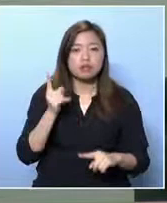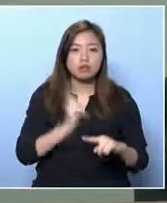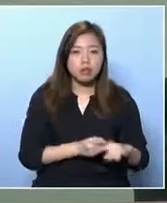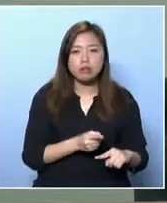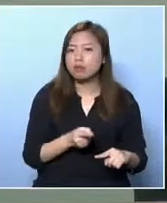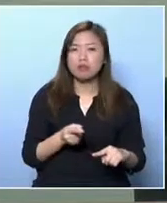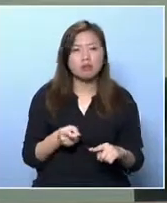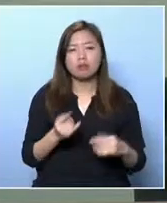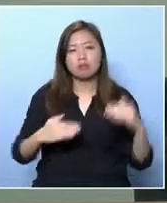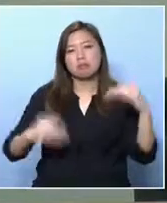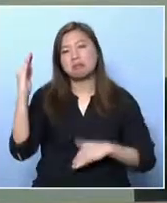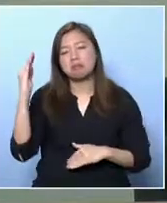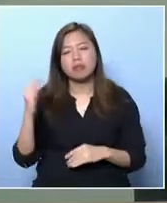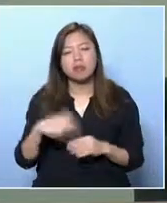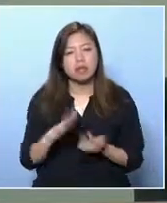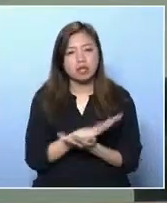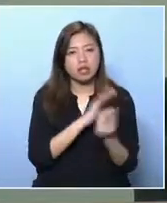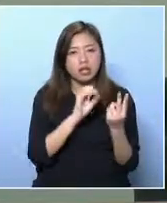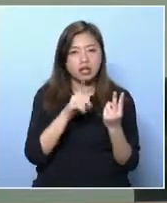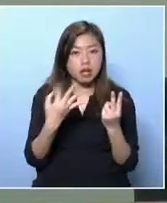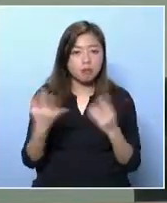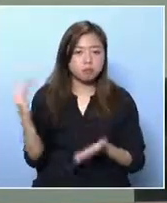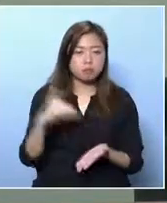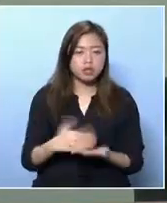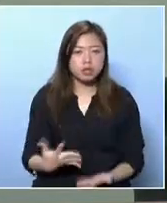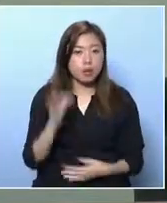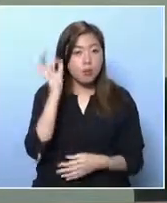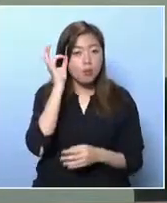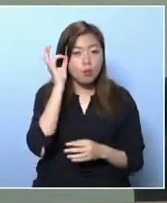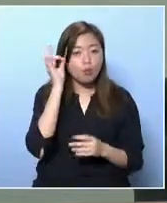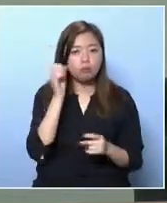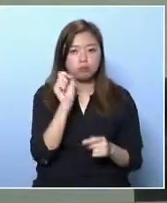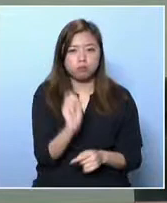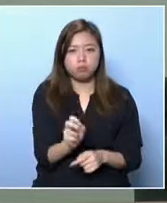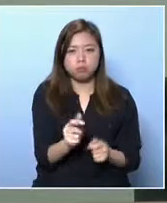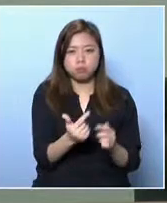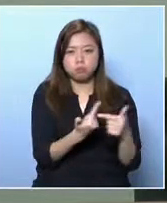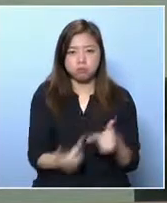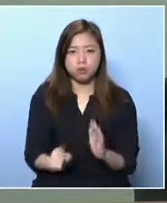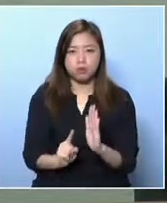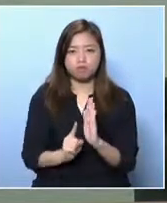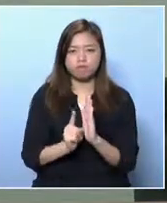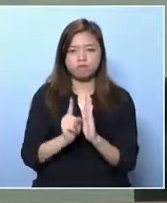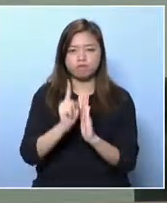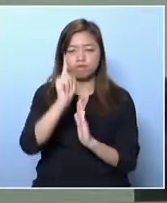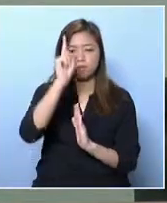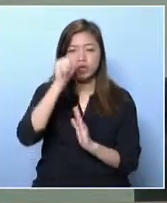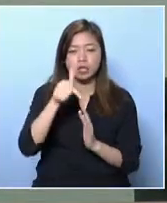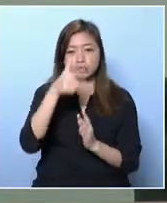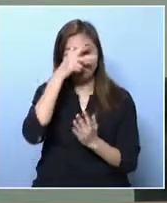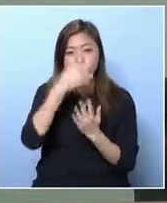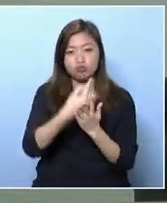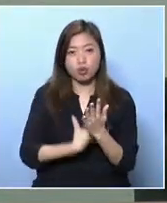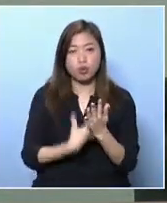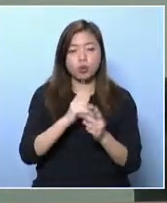effectiveness of poverty alleviation measures. But things turned out quite the opposite. It seems that the poverty rate has